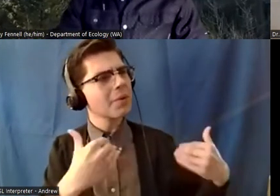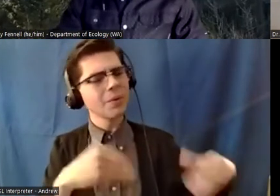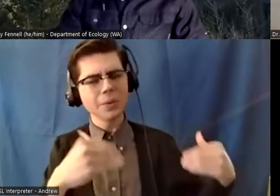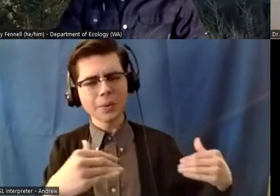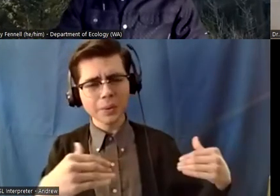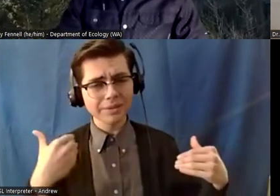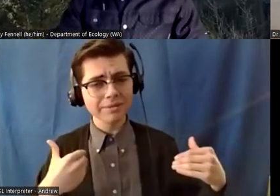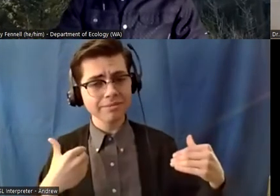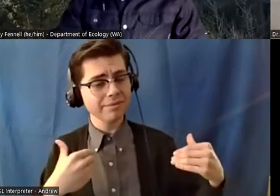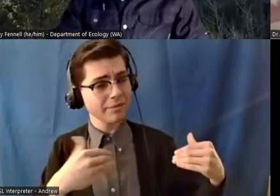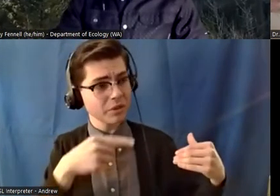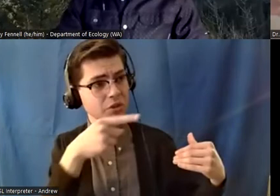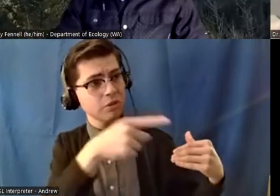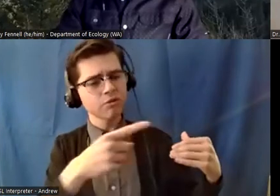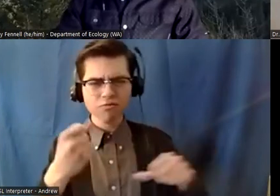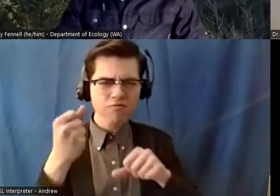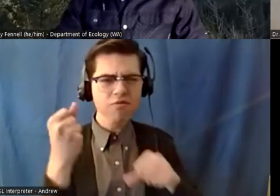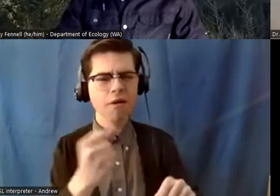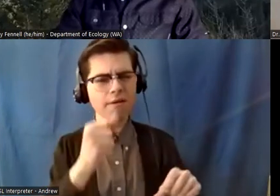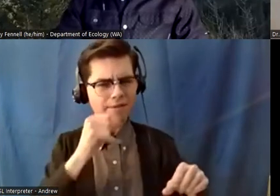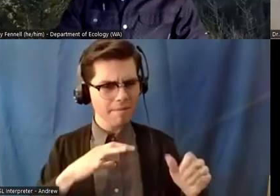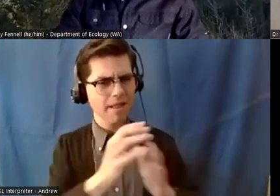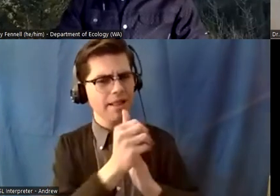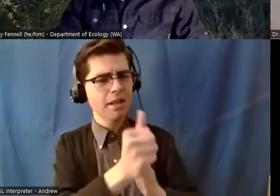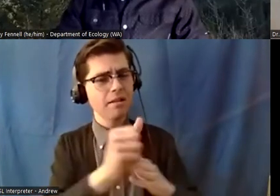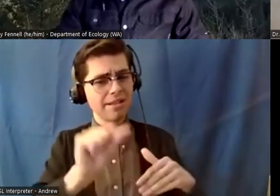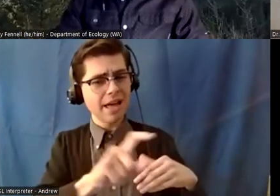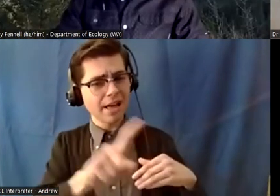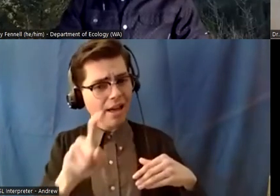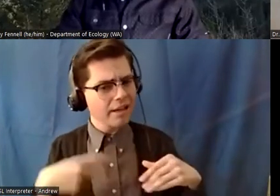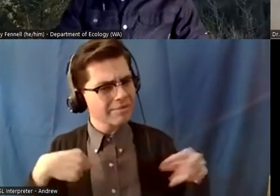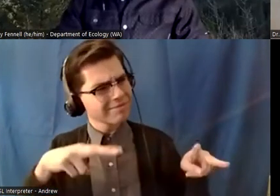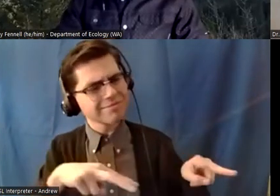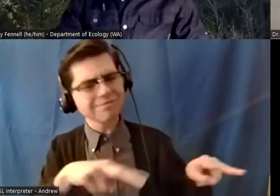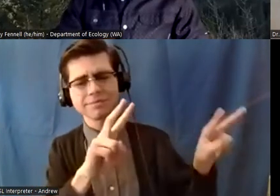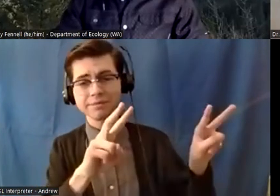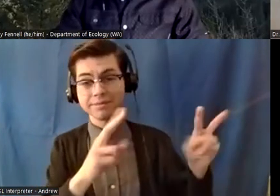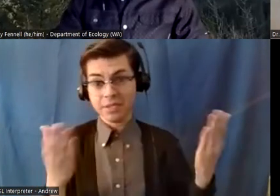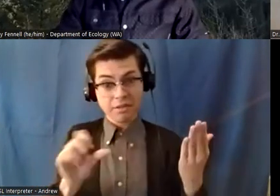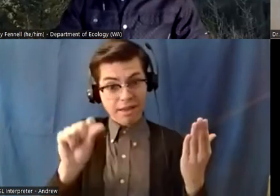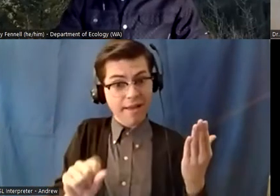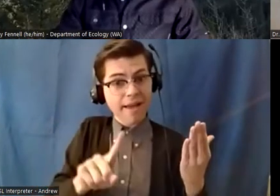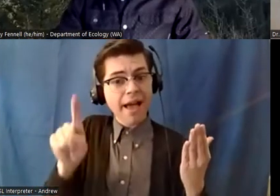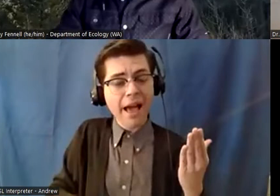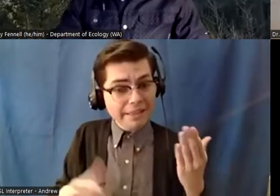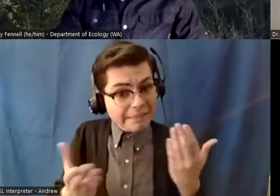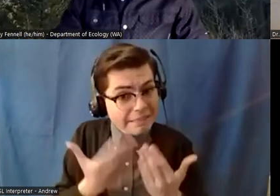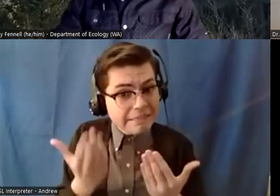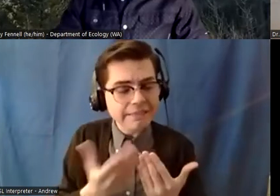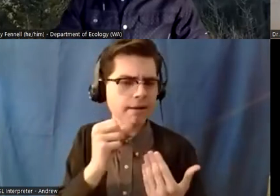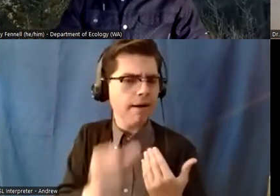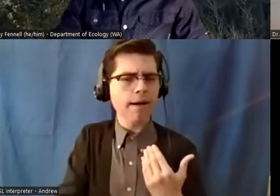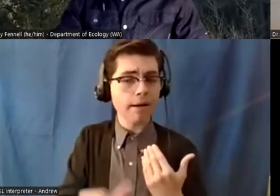running a conservation program a big field program in south texas not an easy place to do that and so the book i just showed it